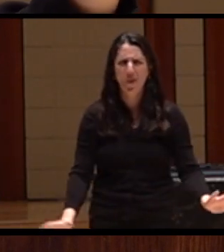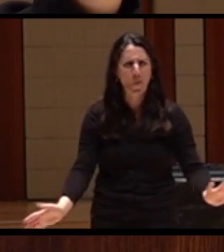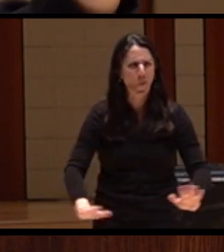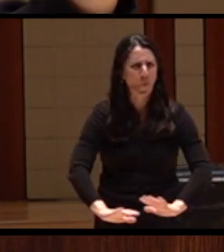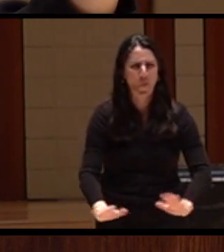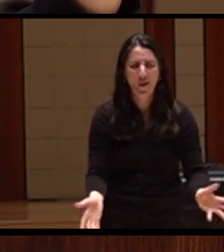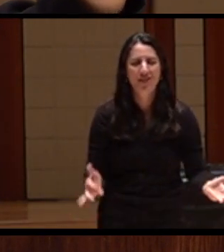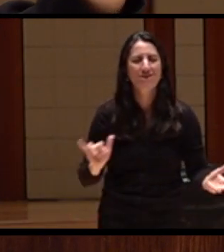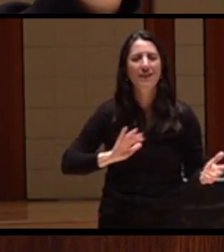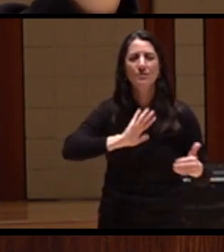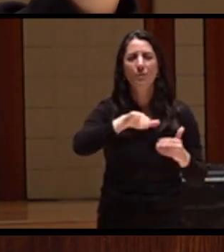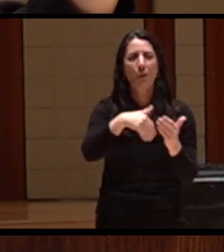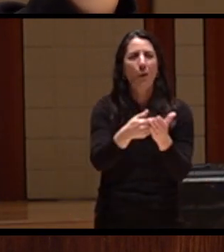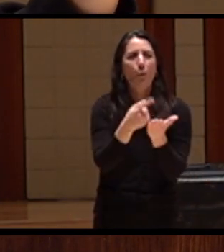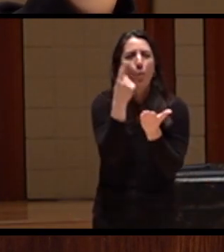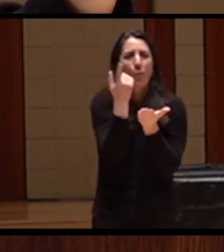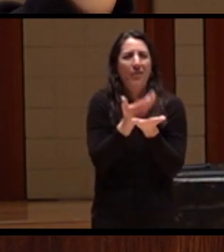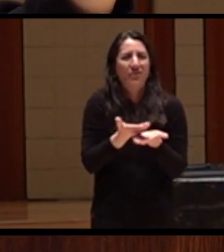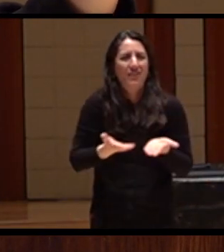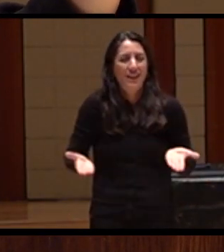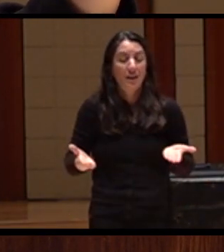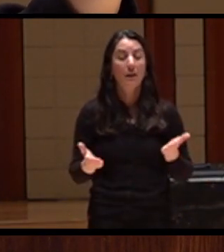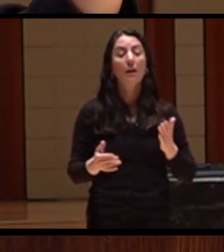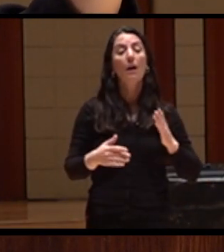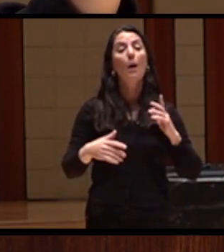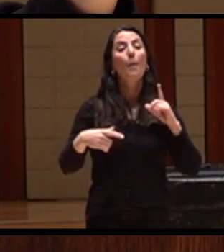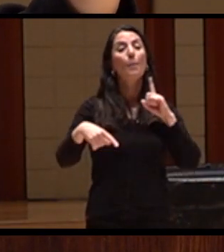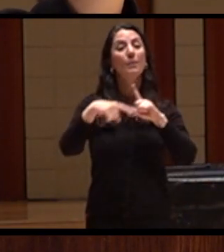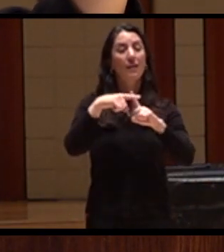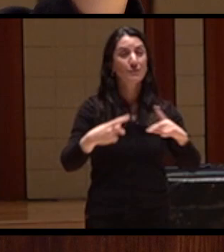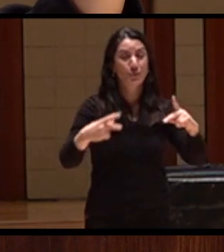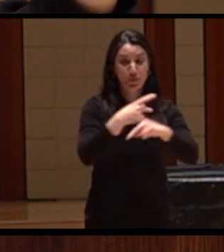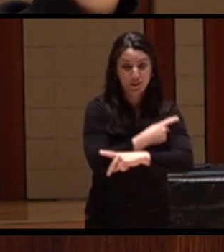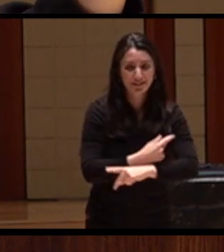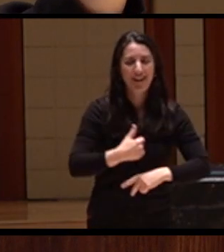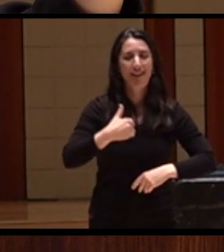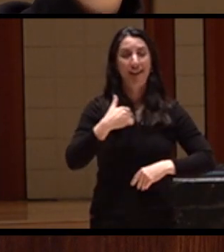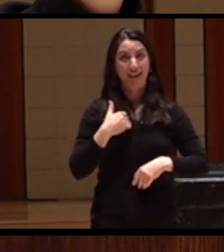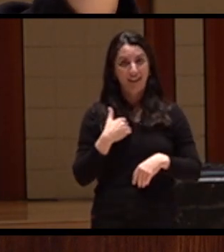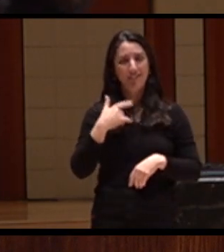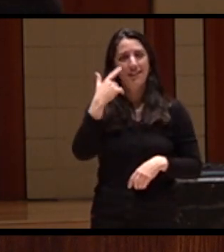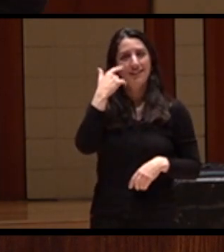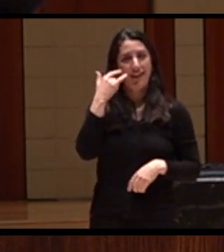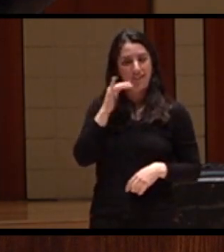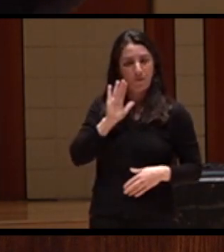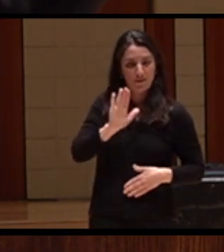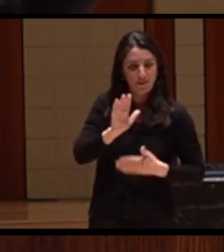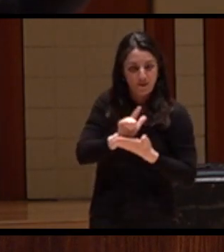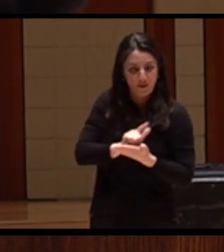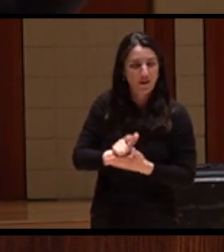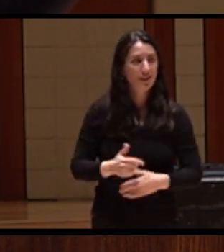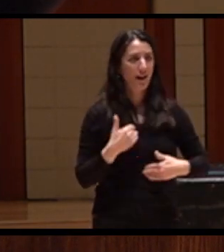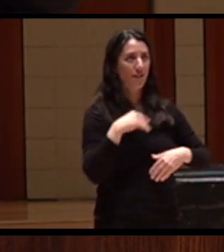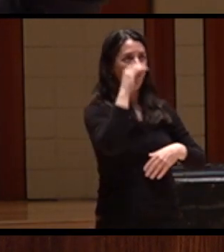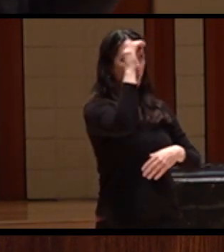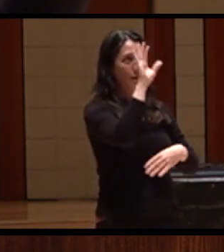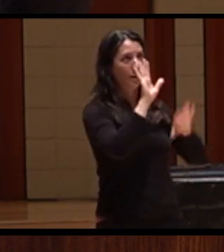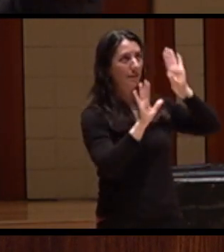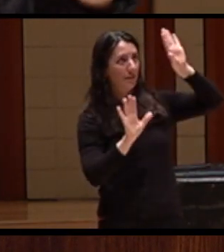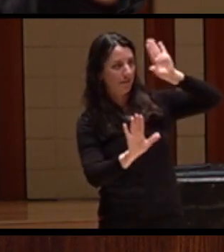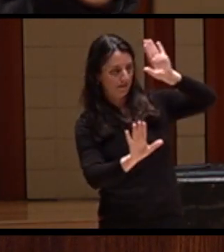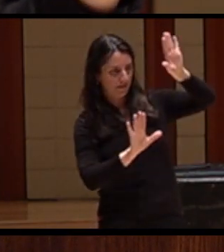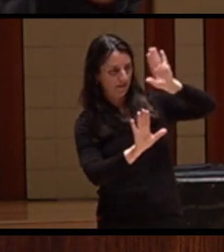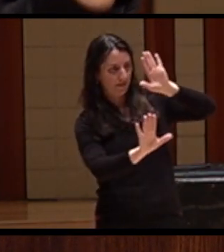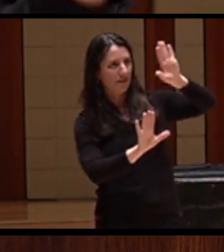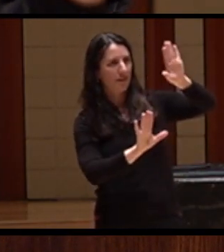state laws. California has its own set of state laws. And you would never know that the river and the water